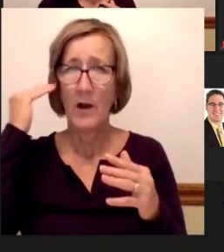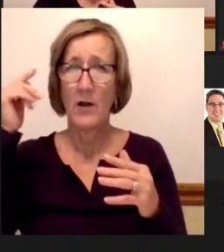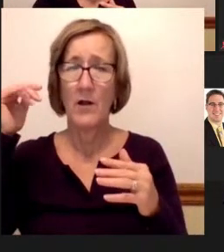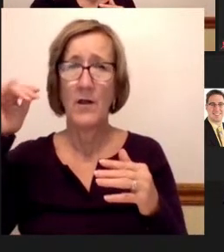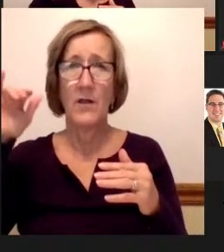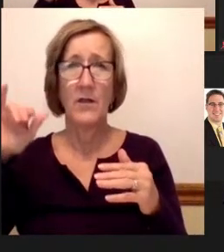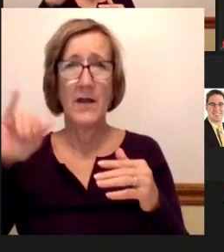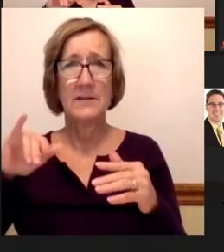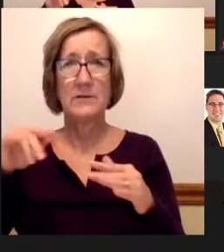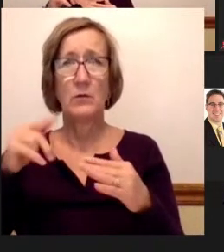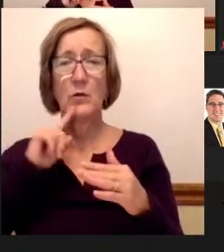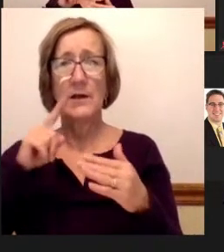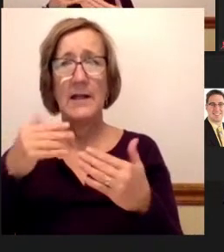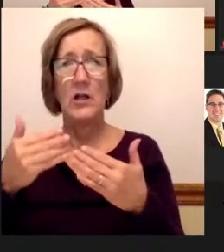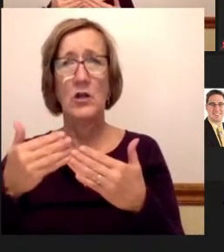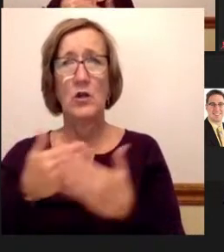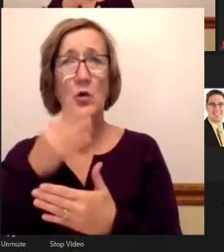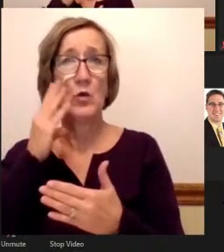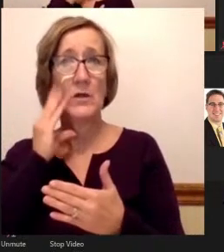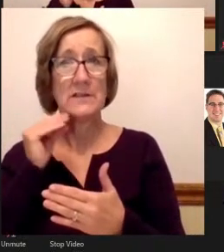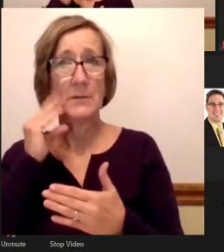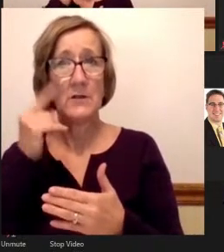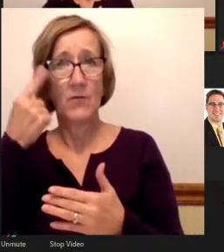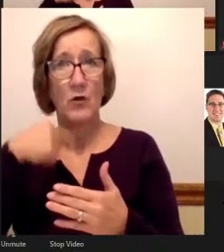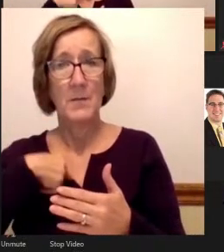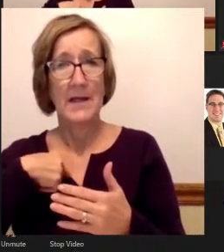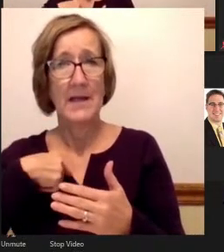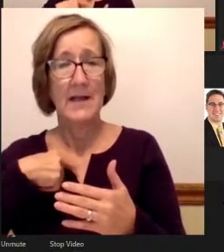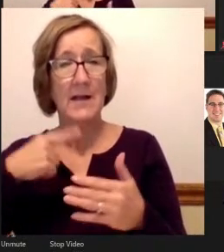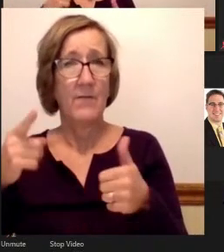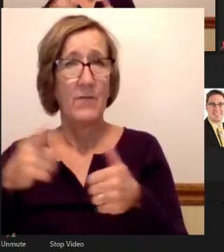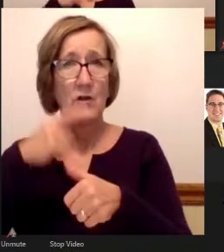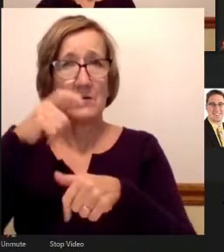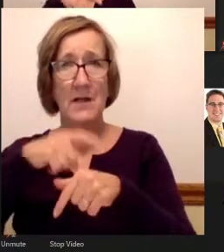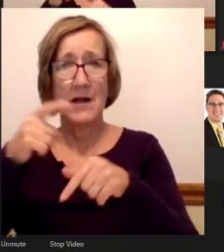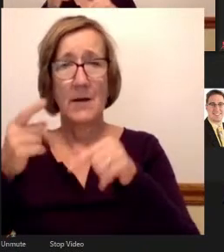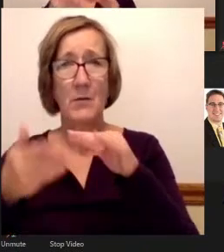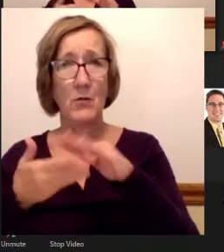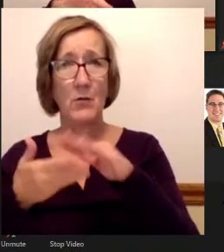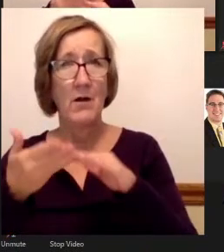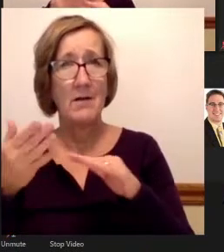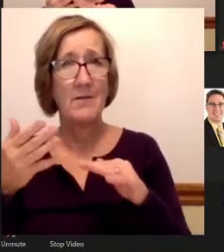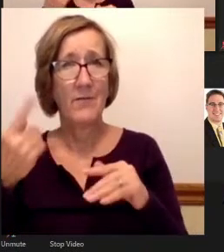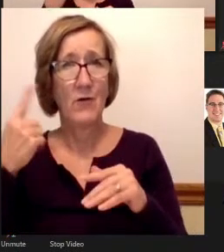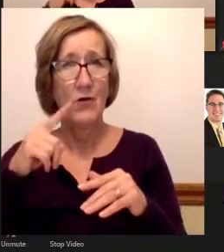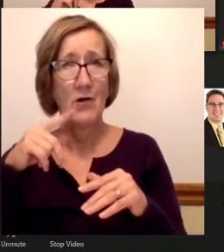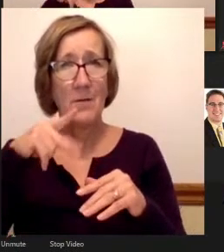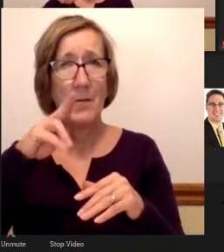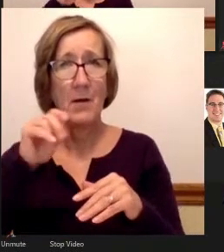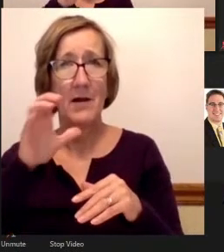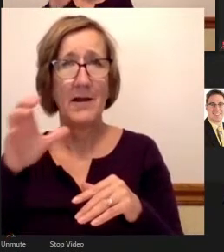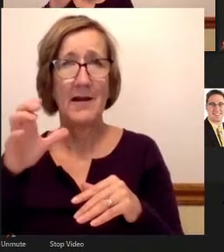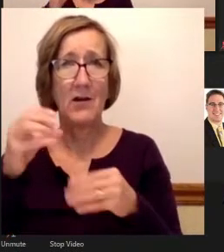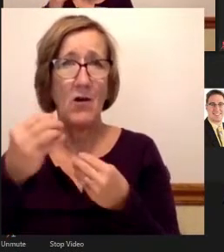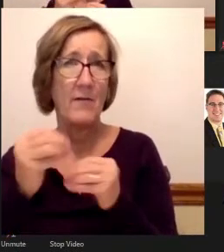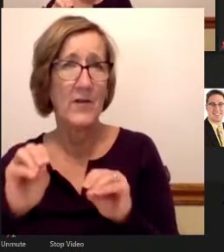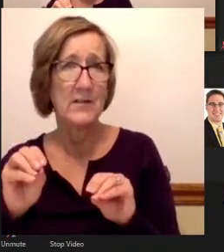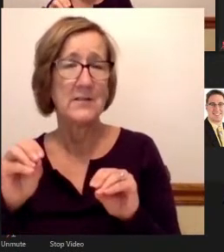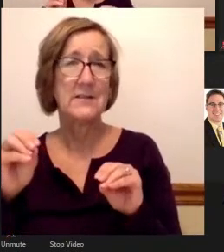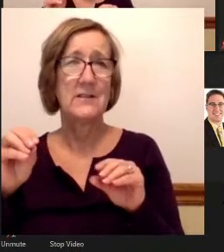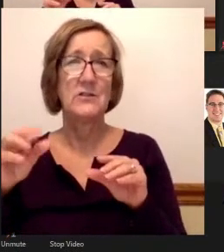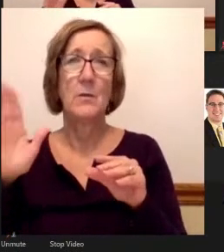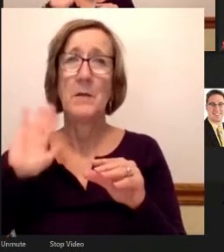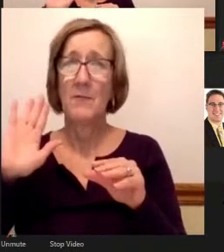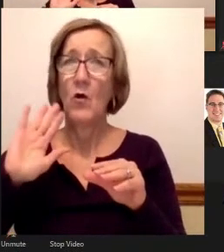This is the first time that I've actually run for public office. The rest of the this in my career, I've been an appointed official, so it's been a little